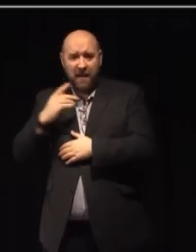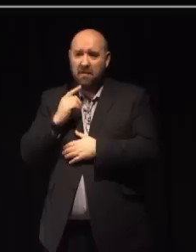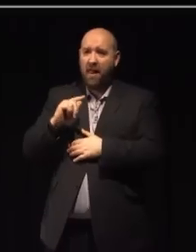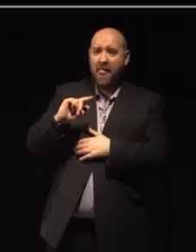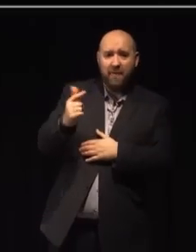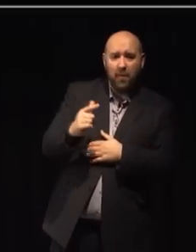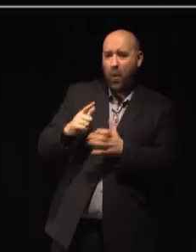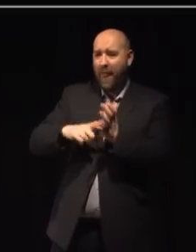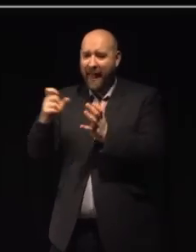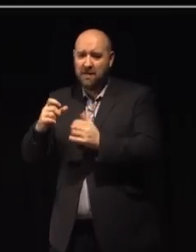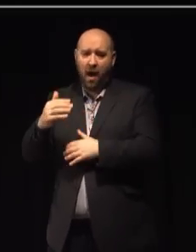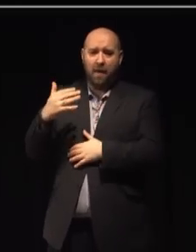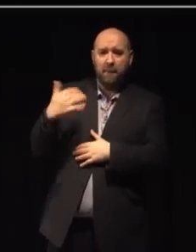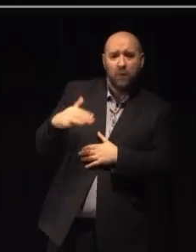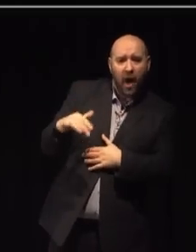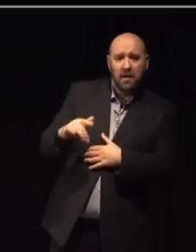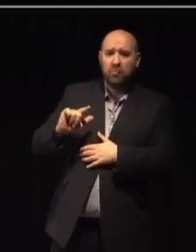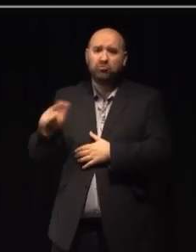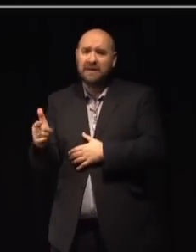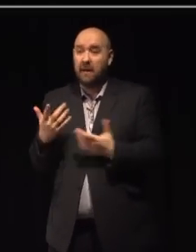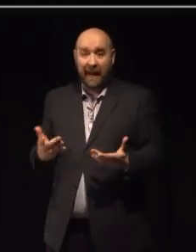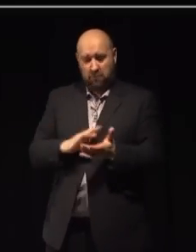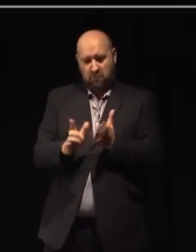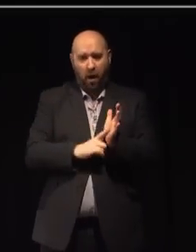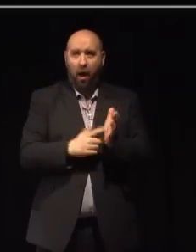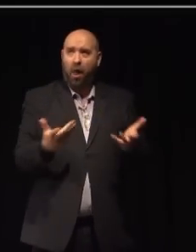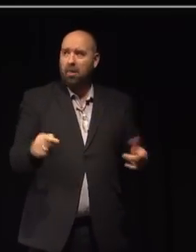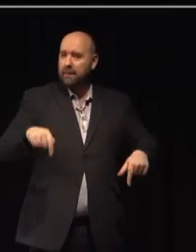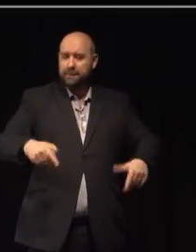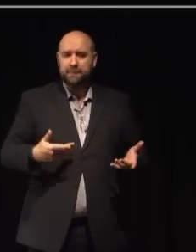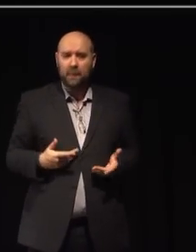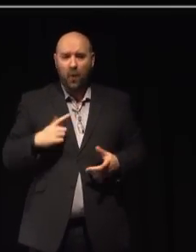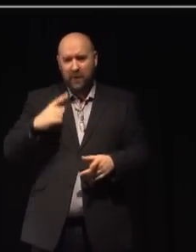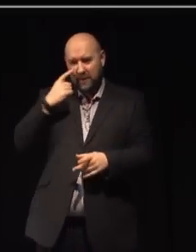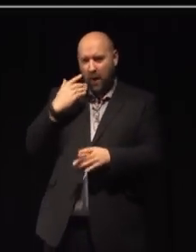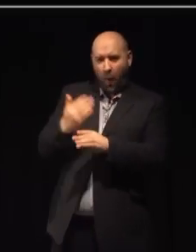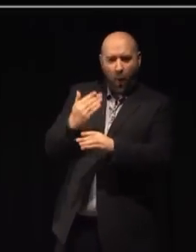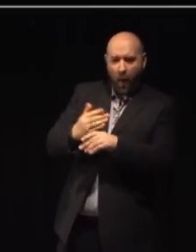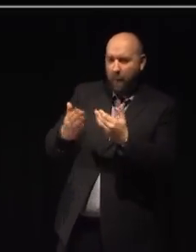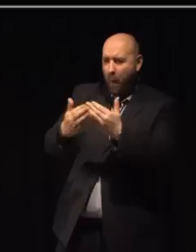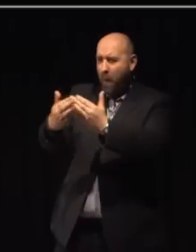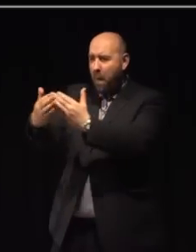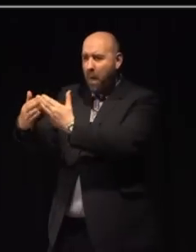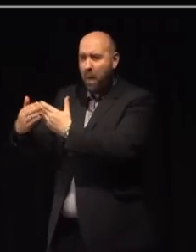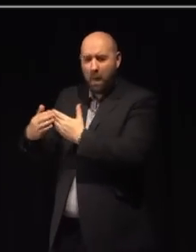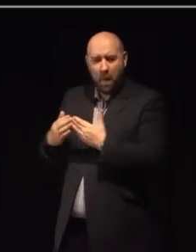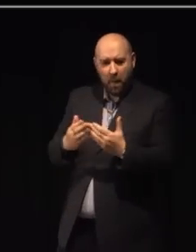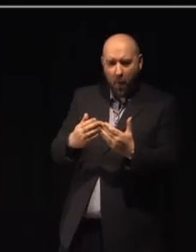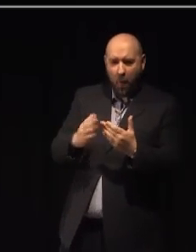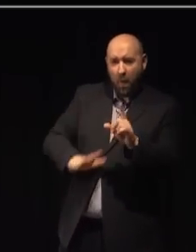and Bristol, and now Hull. We need to see this work in more towns and cities across England.